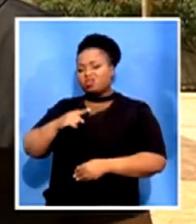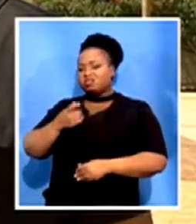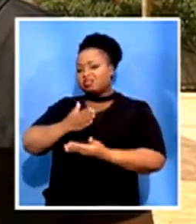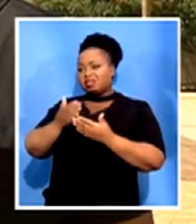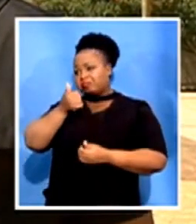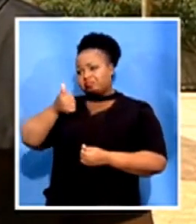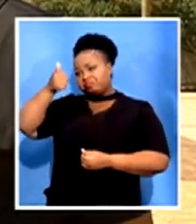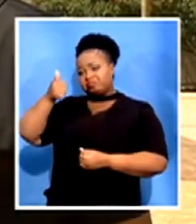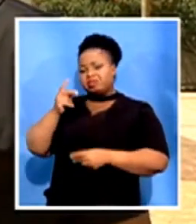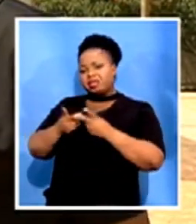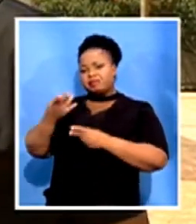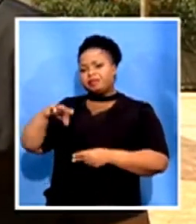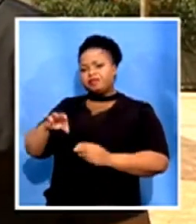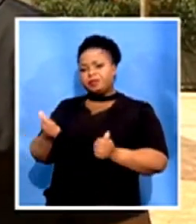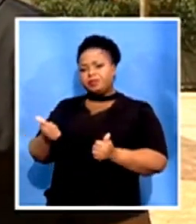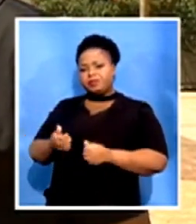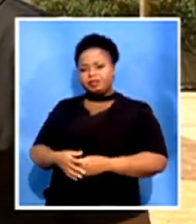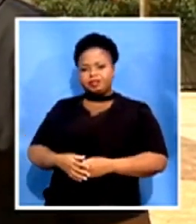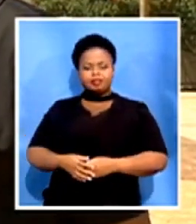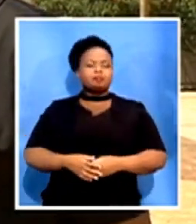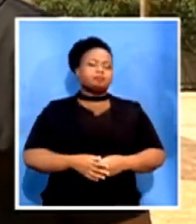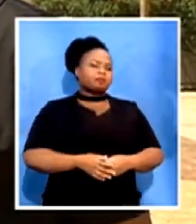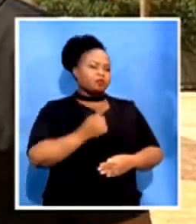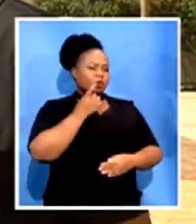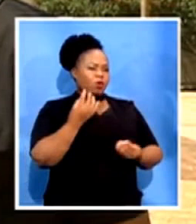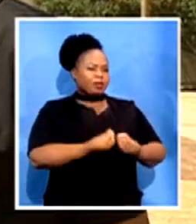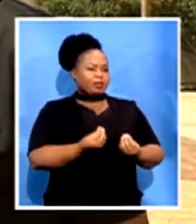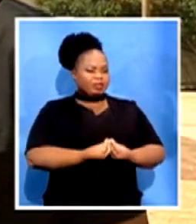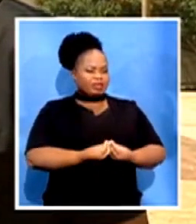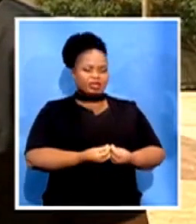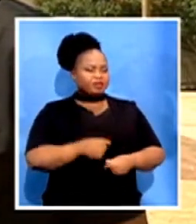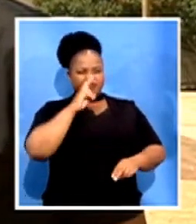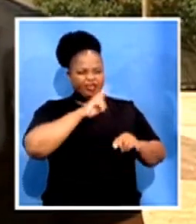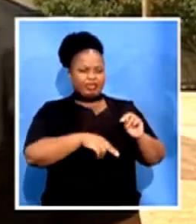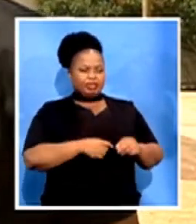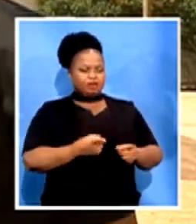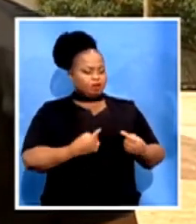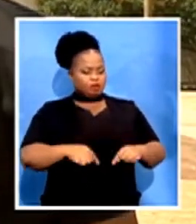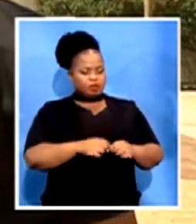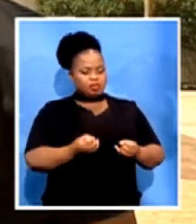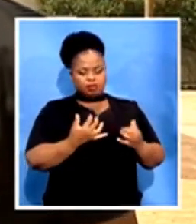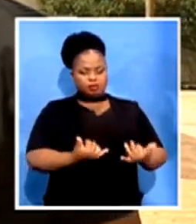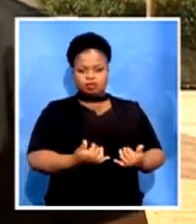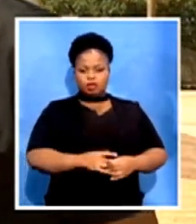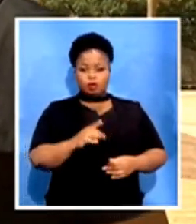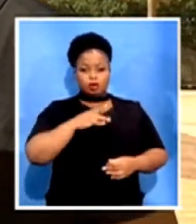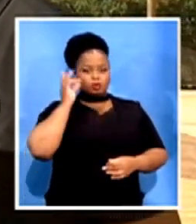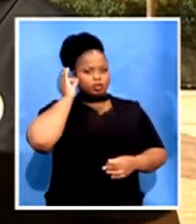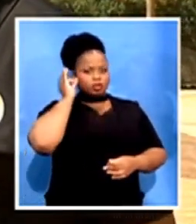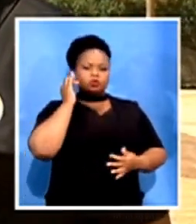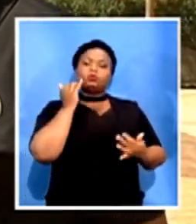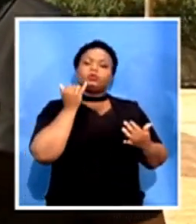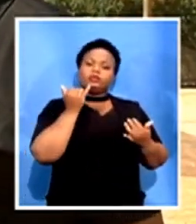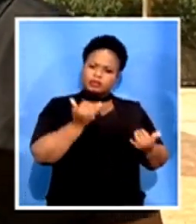You know, one thing that has been quite odd for many of us here is that we heard that today, just today only, the